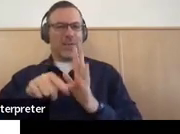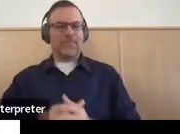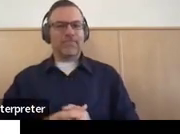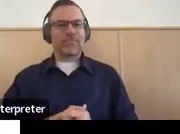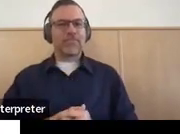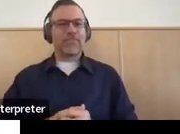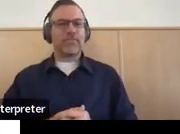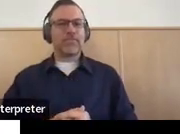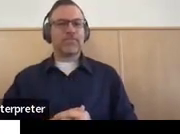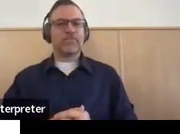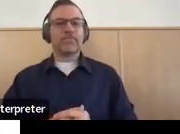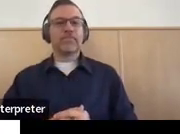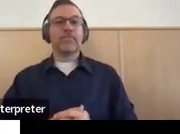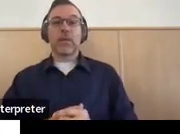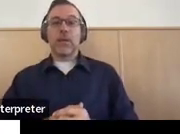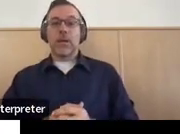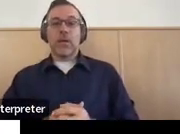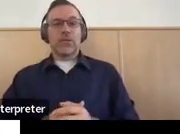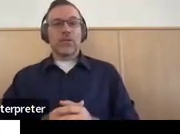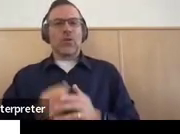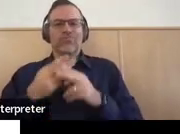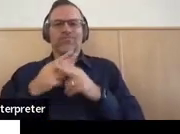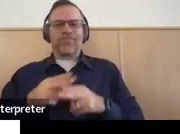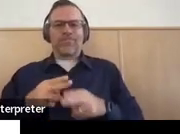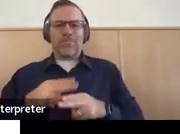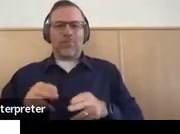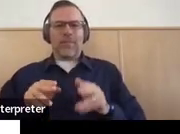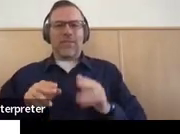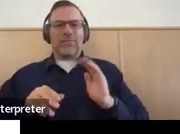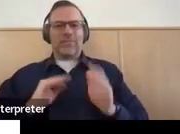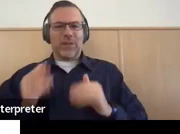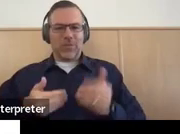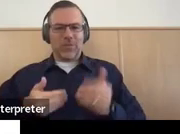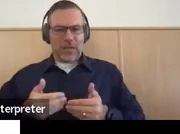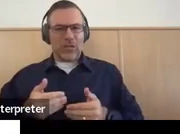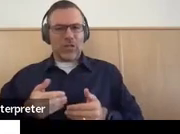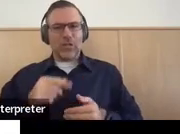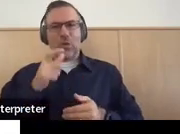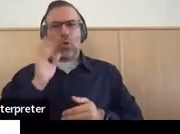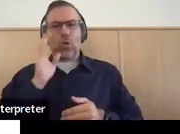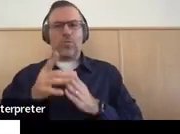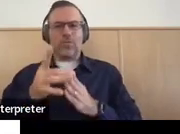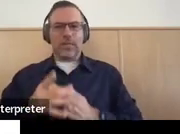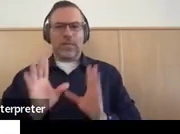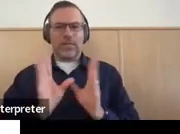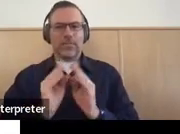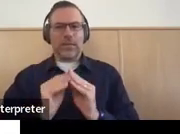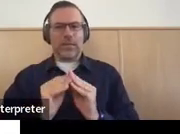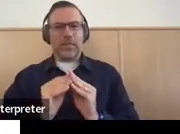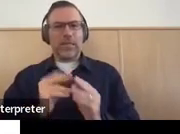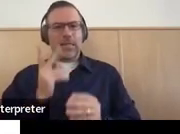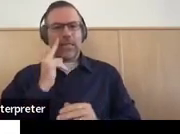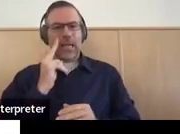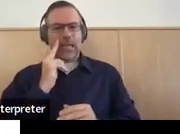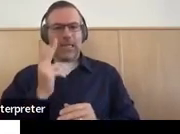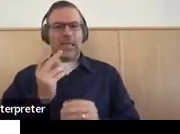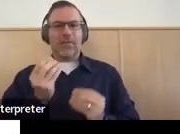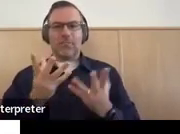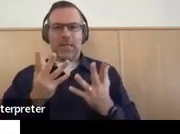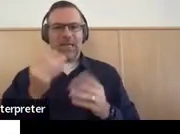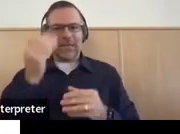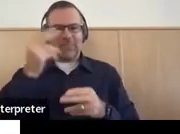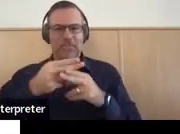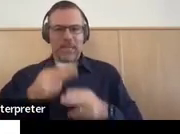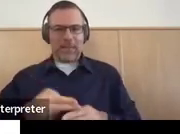So we're going to do brief introductions just of us so you know who we all are, although I do see many familiar names in